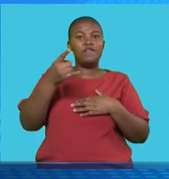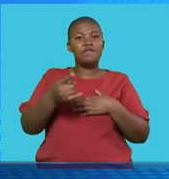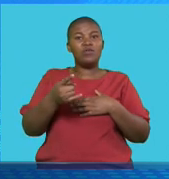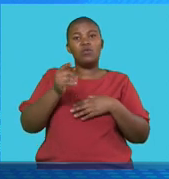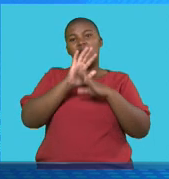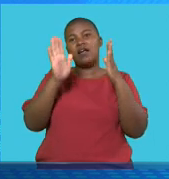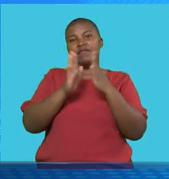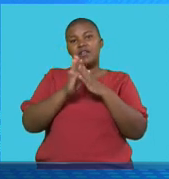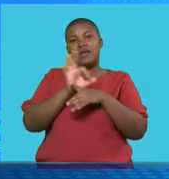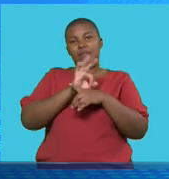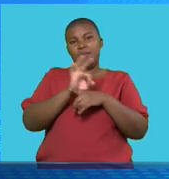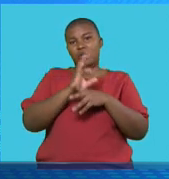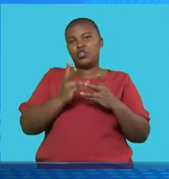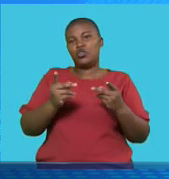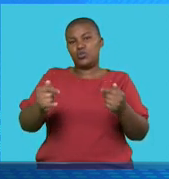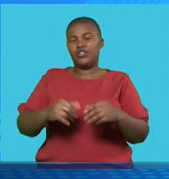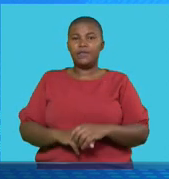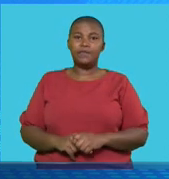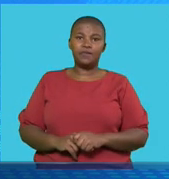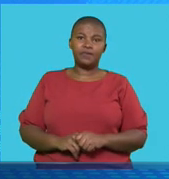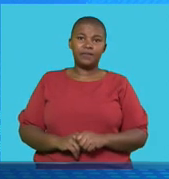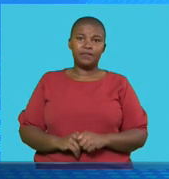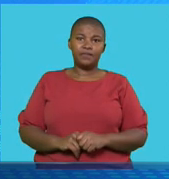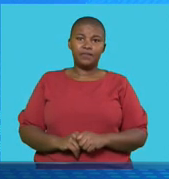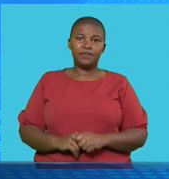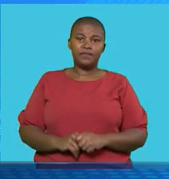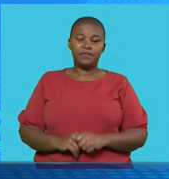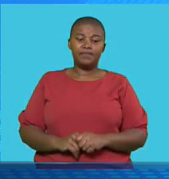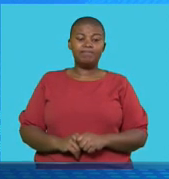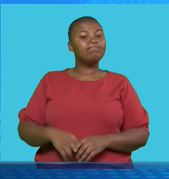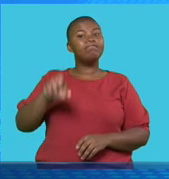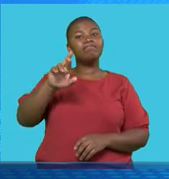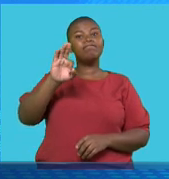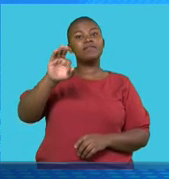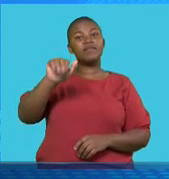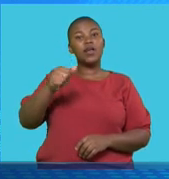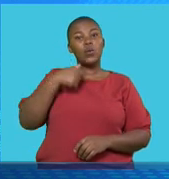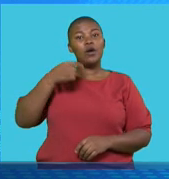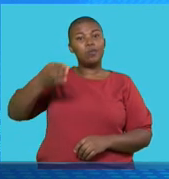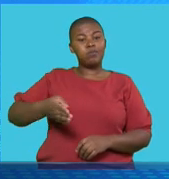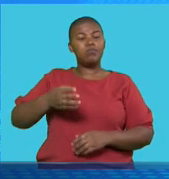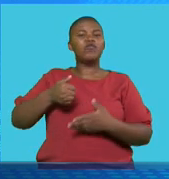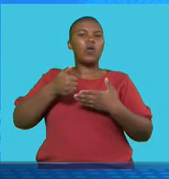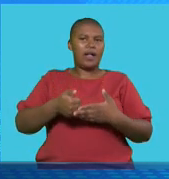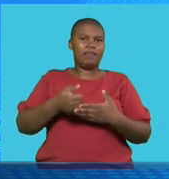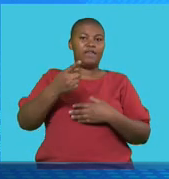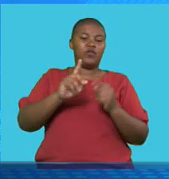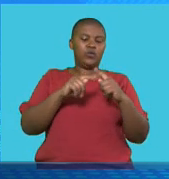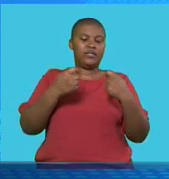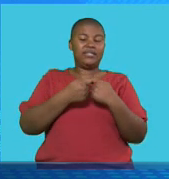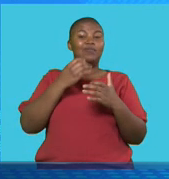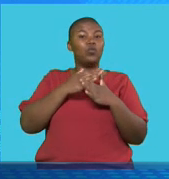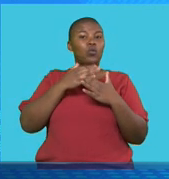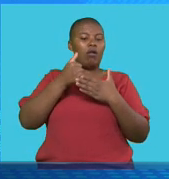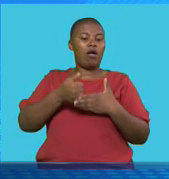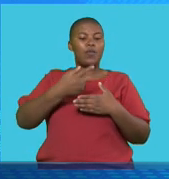those resolutions. The RFA is always there to assist at the Road Freight Task Team and we